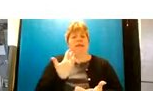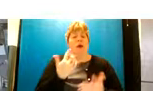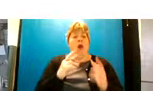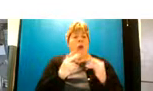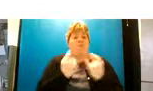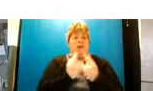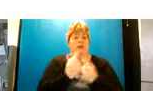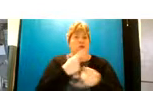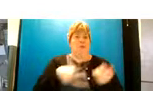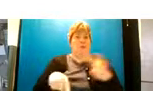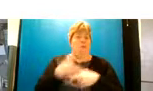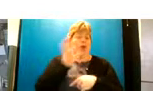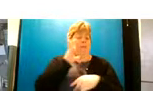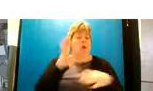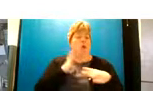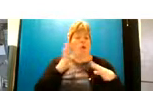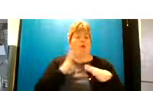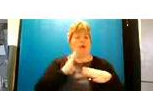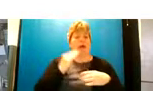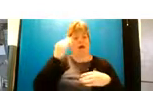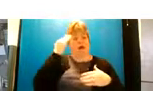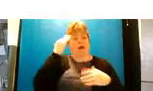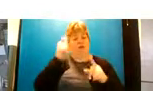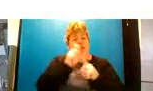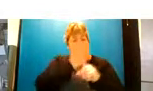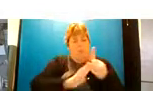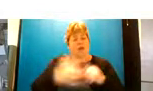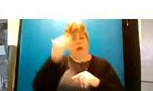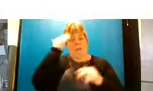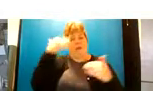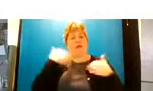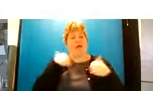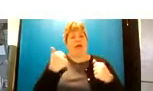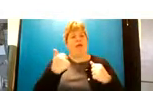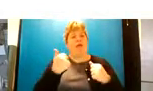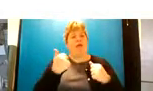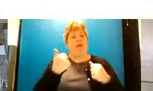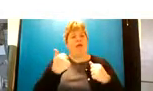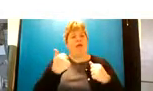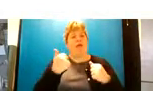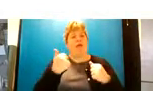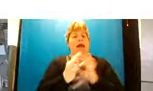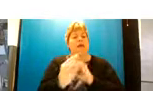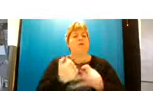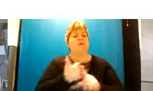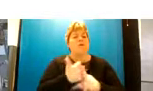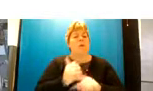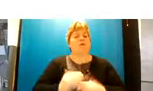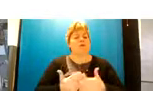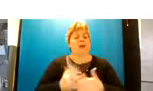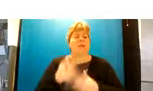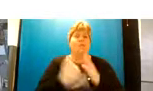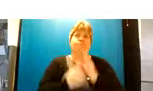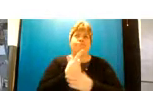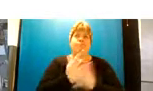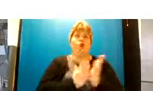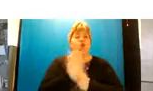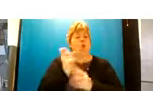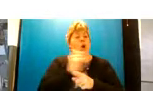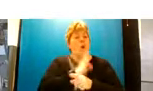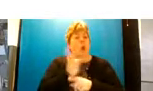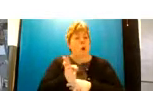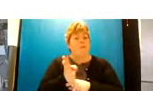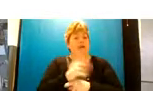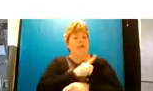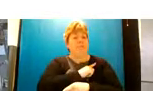something that you've heard of already it's the derbyshire mental health helpline and support service so um this came about during covid as a